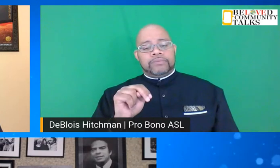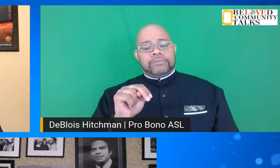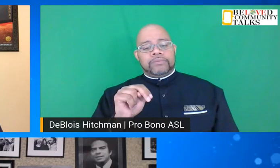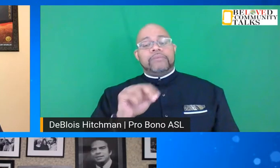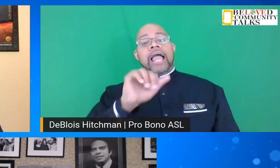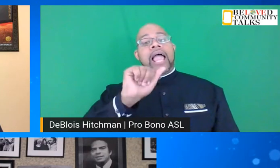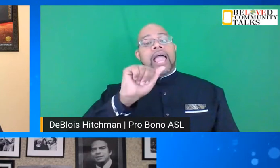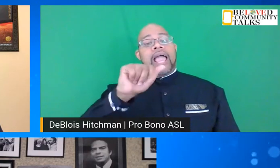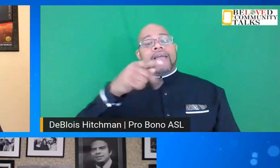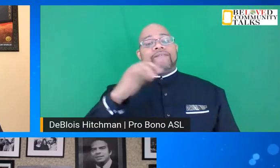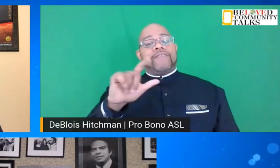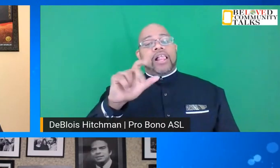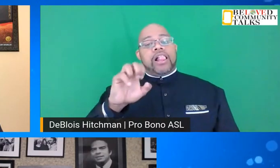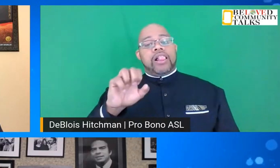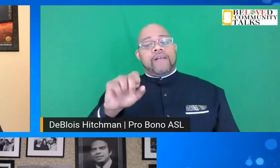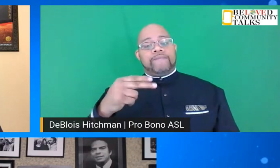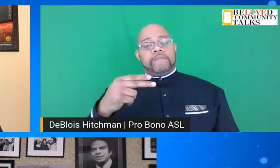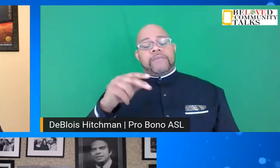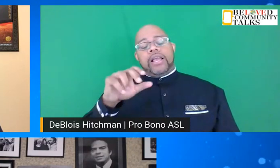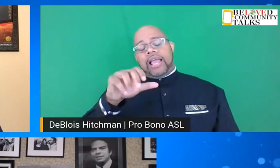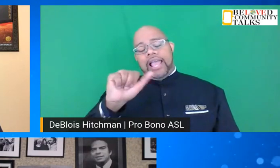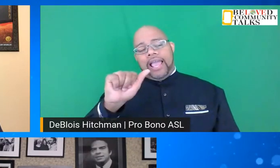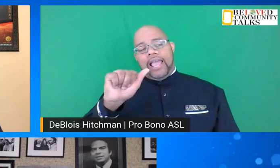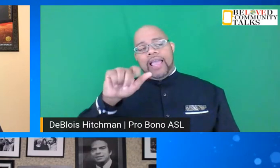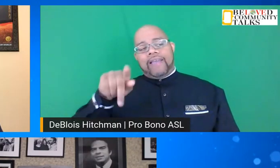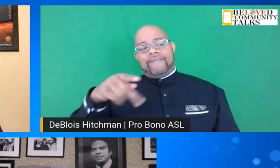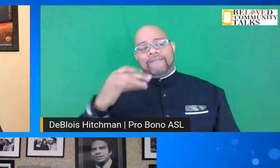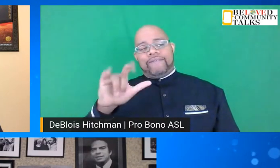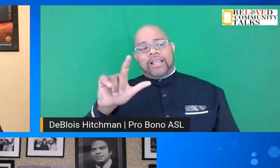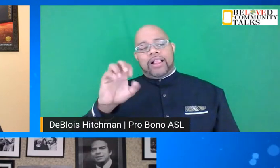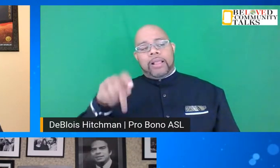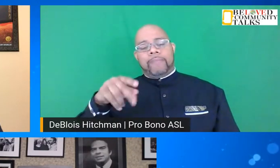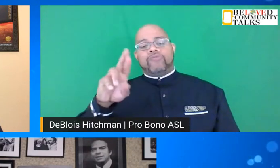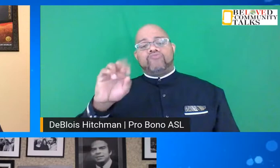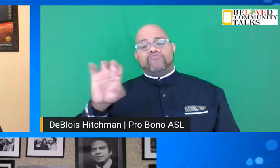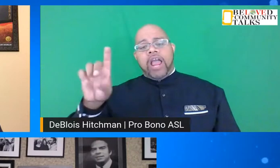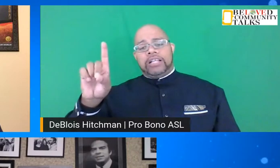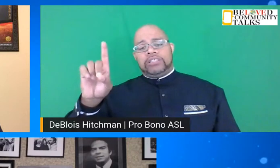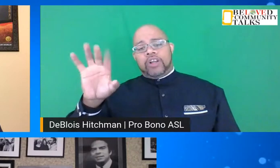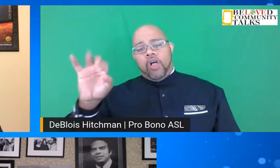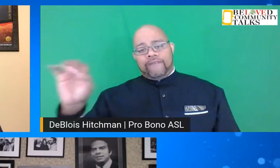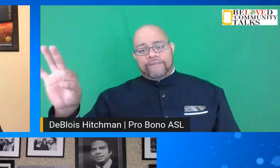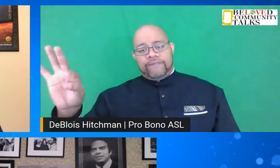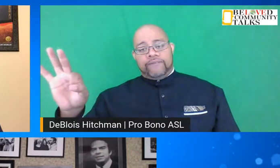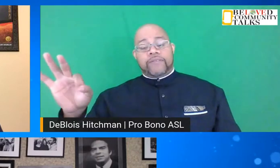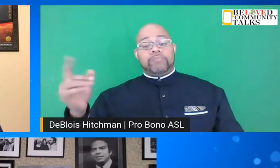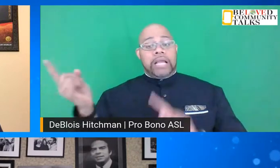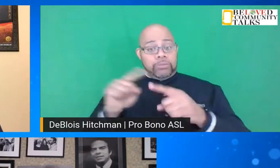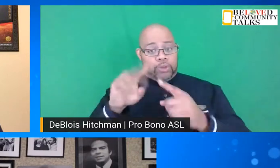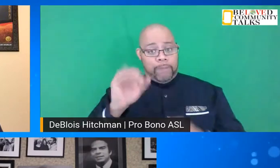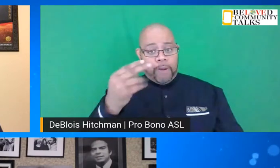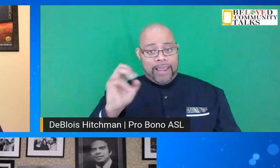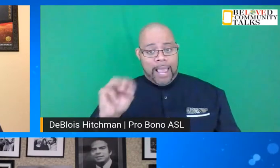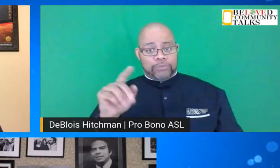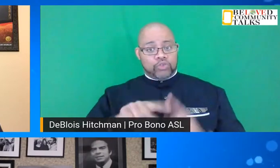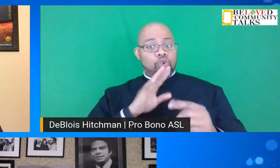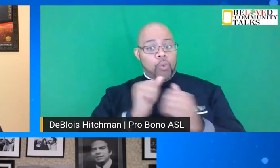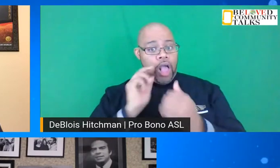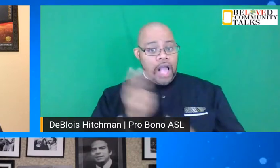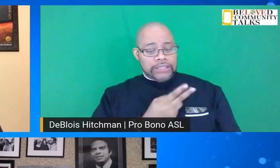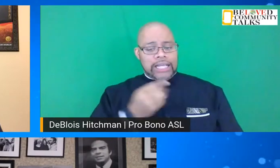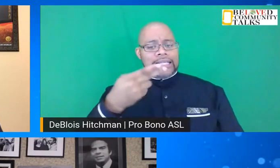Philip Randolph, sent Bayard Rustin down to Birmingham to talk with us. And they said,